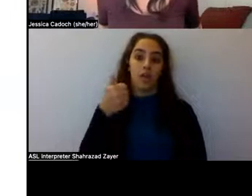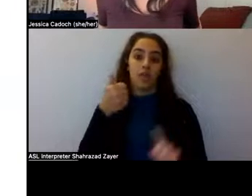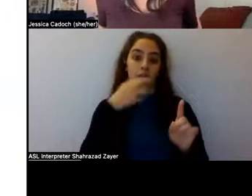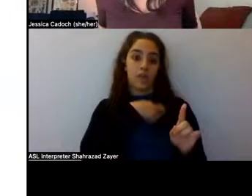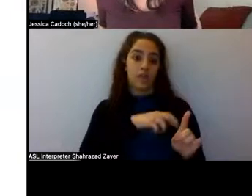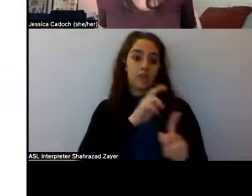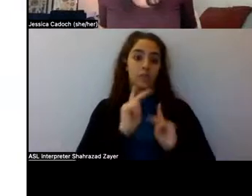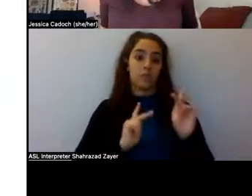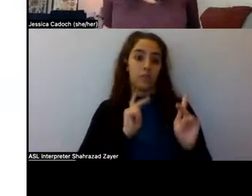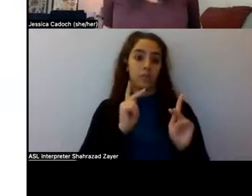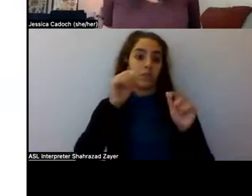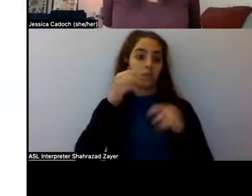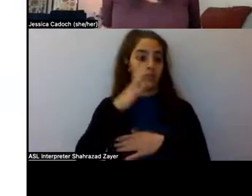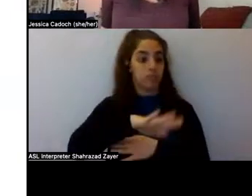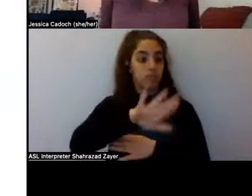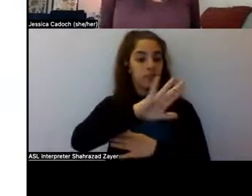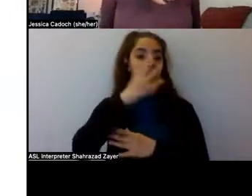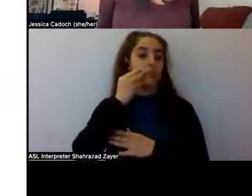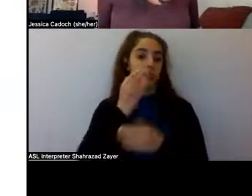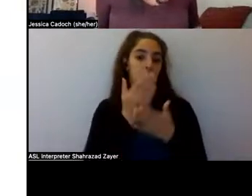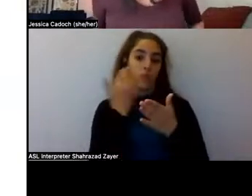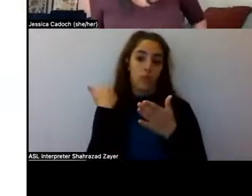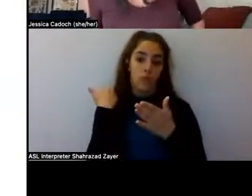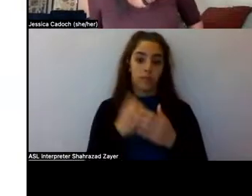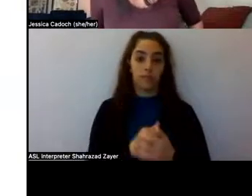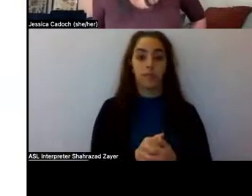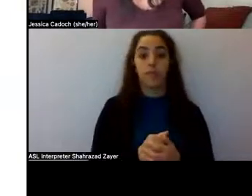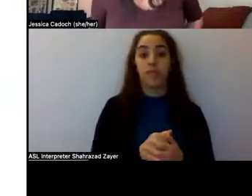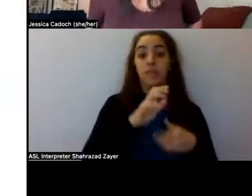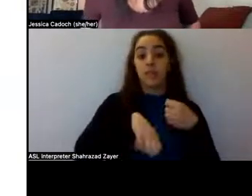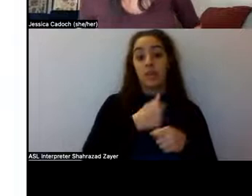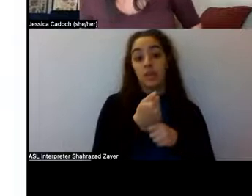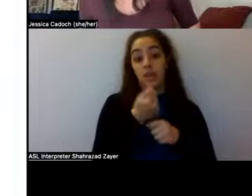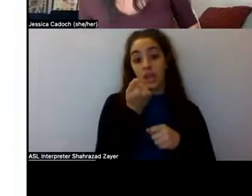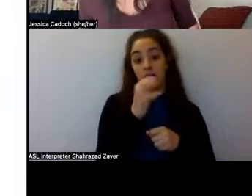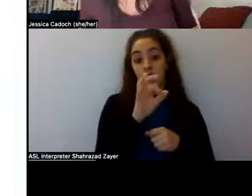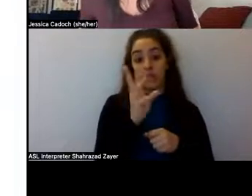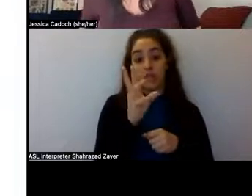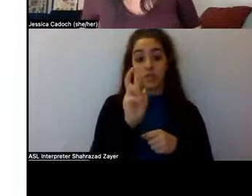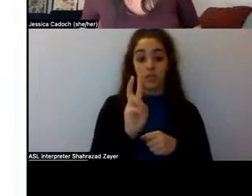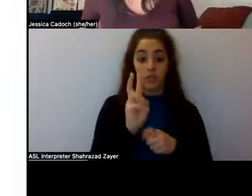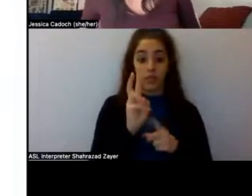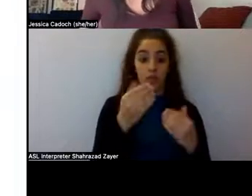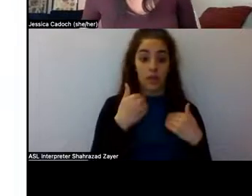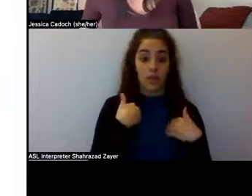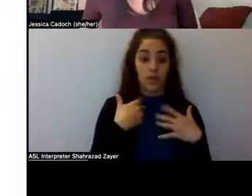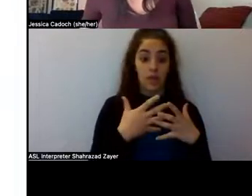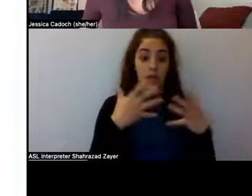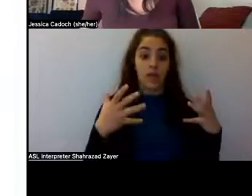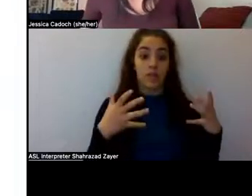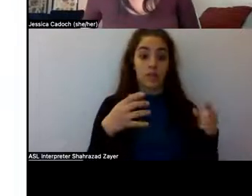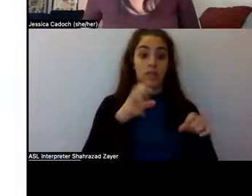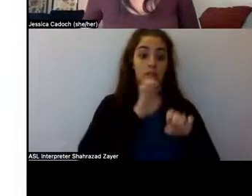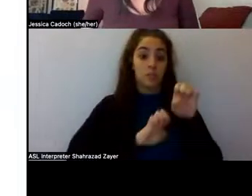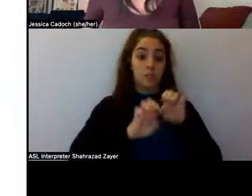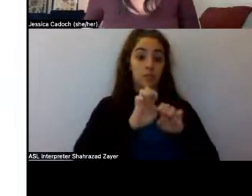experienced beforehand. Um, then in 1962, um, then Lotsov, um, conducted experiments on Ibogaine's use